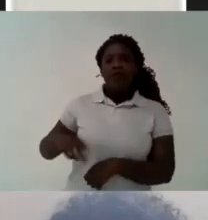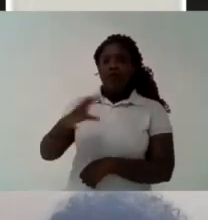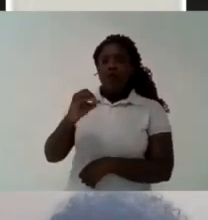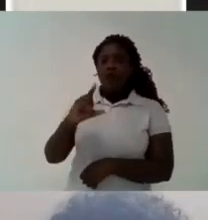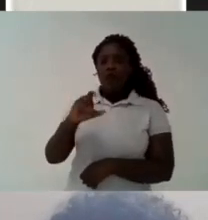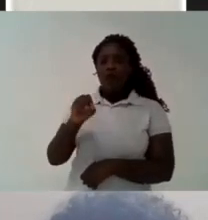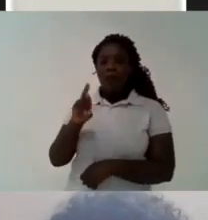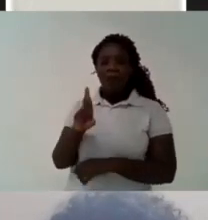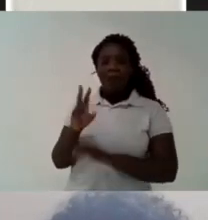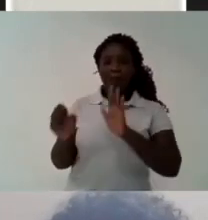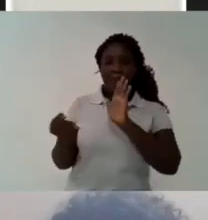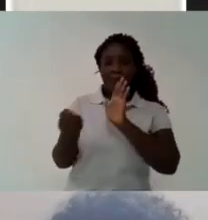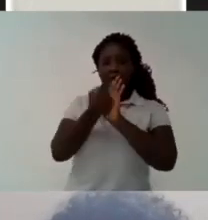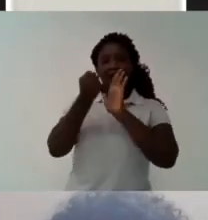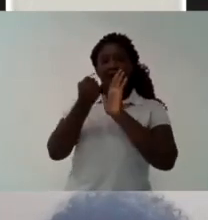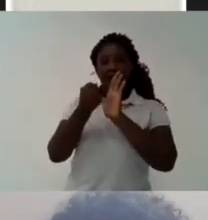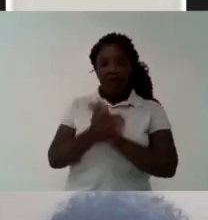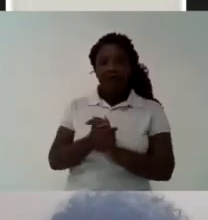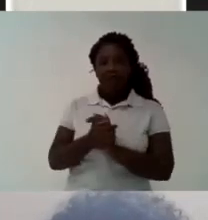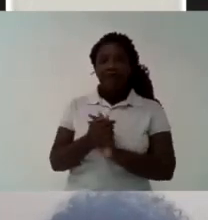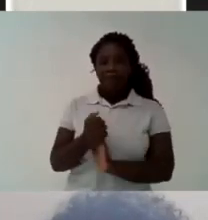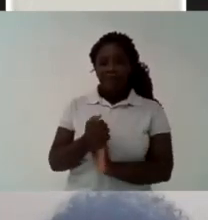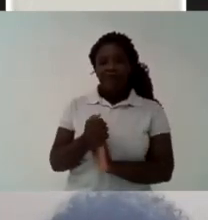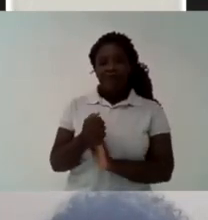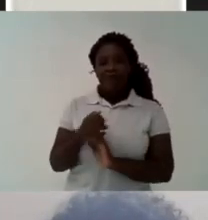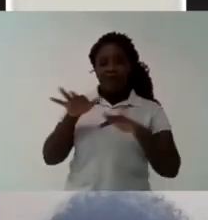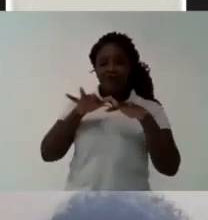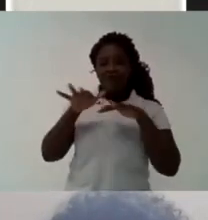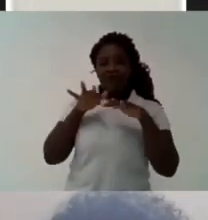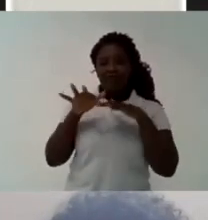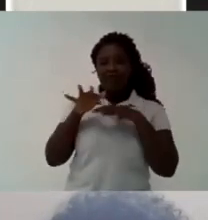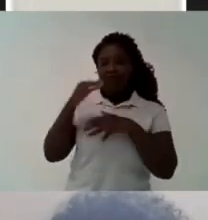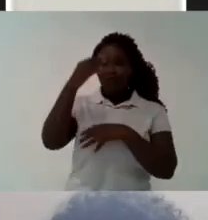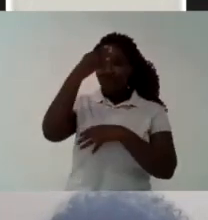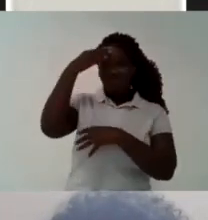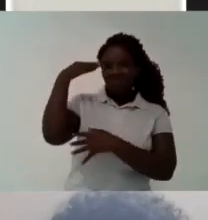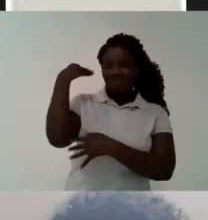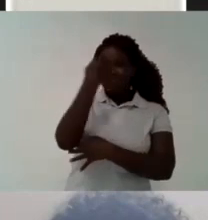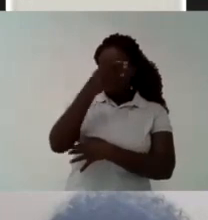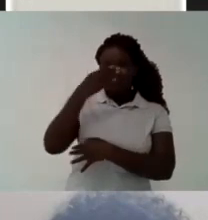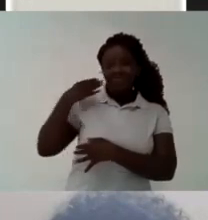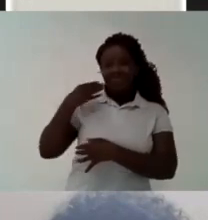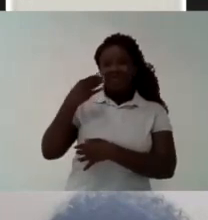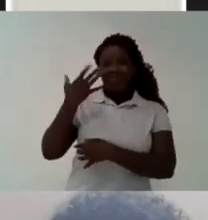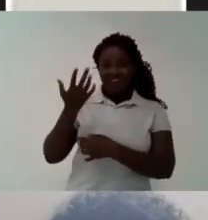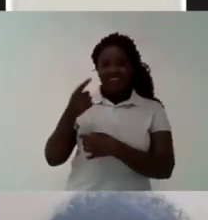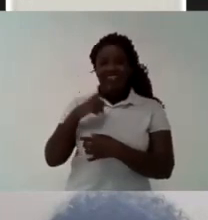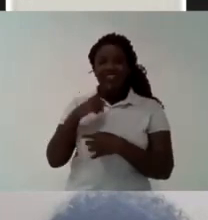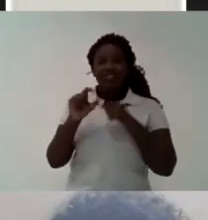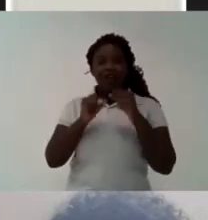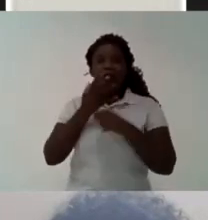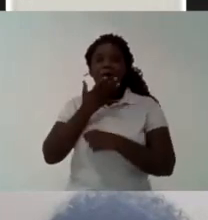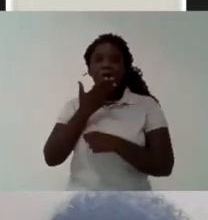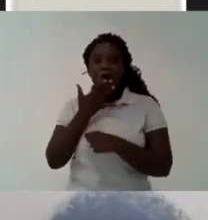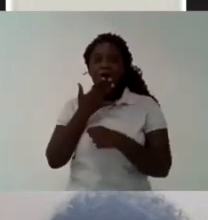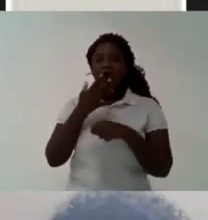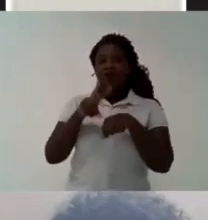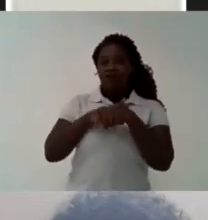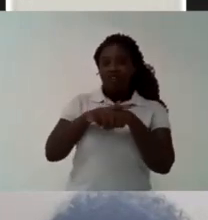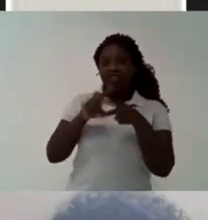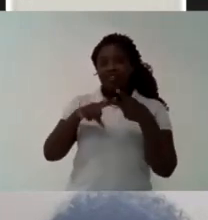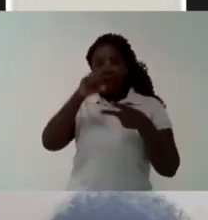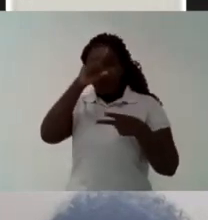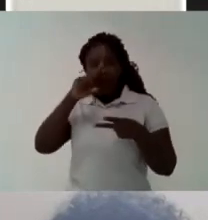Carry on fighting And raising the flag, the banner of